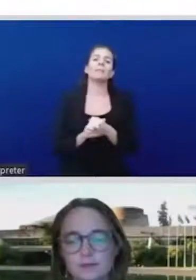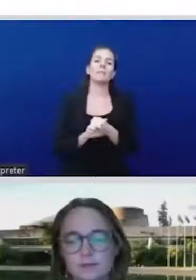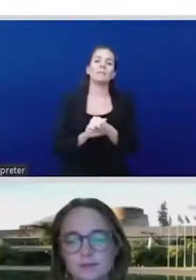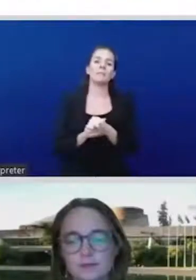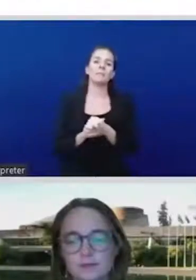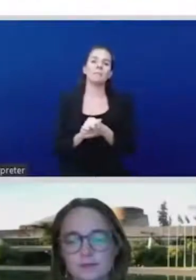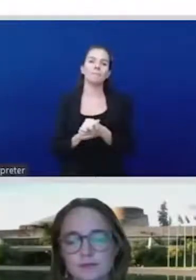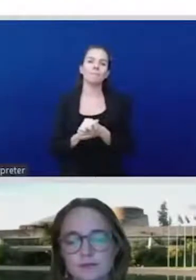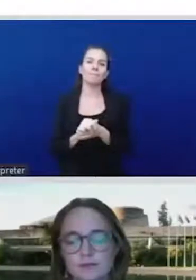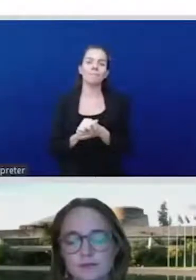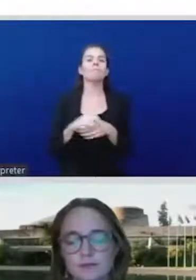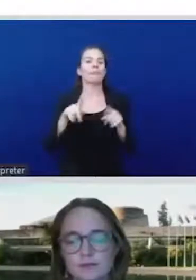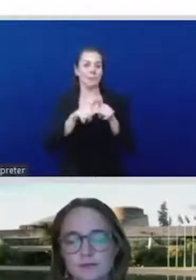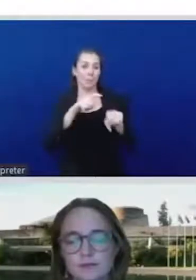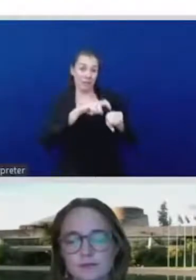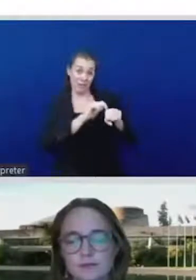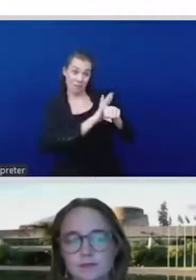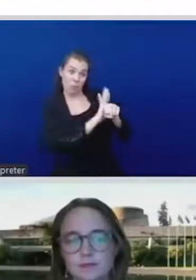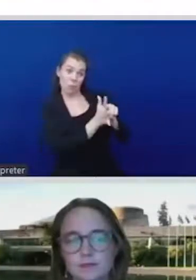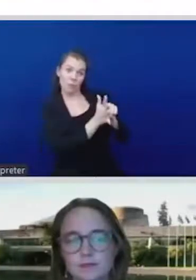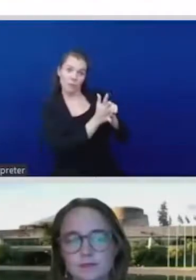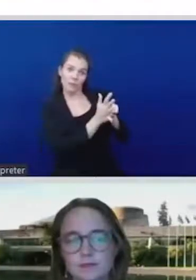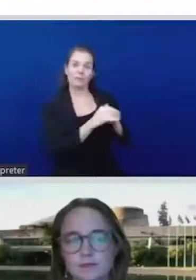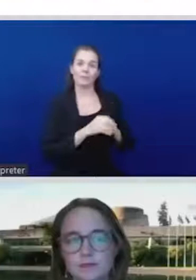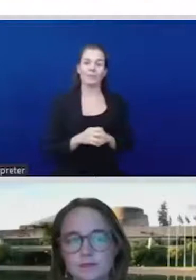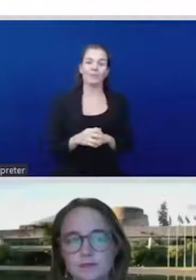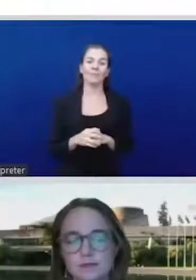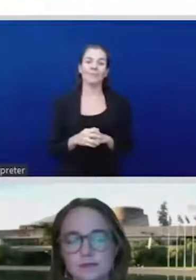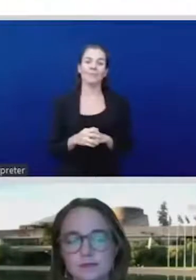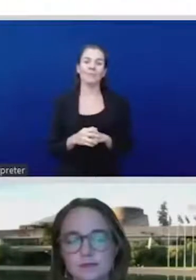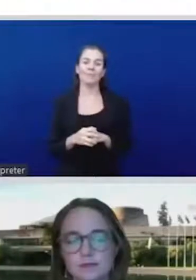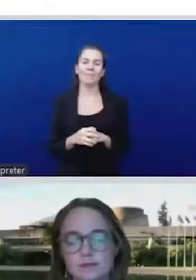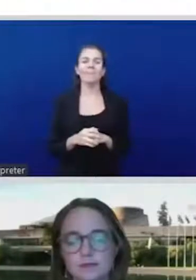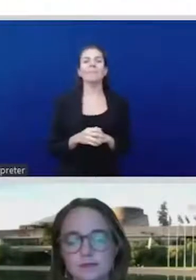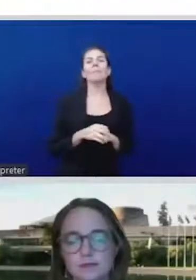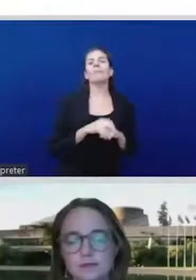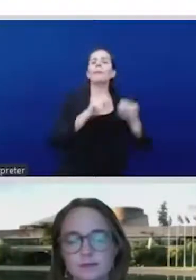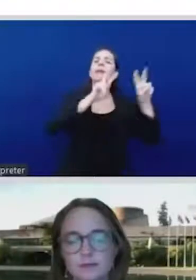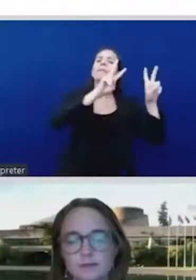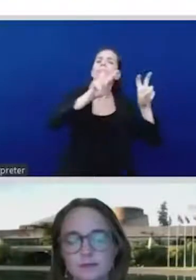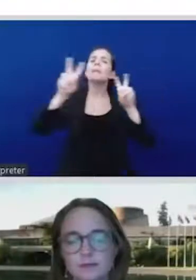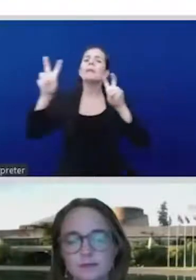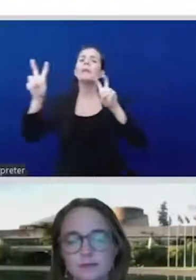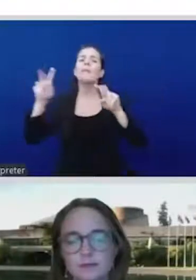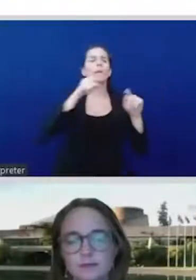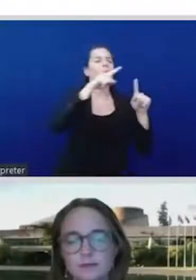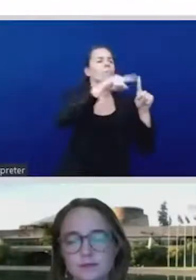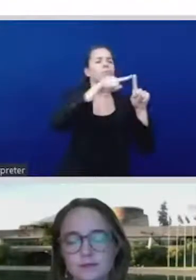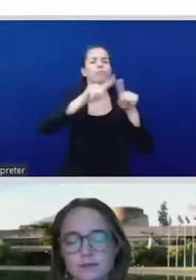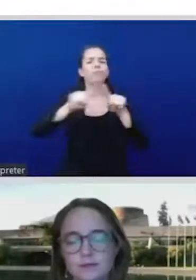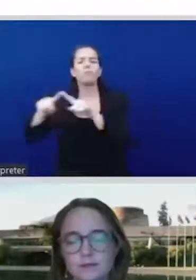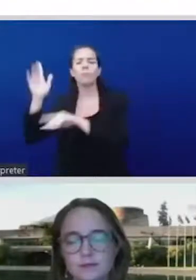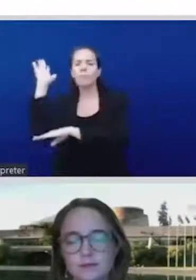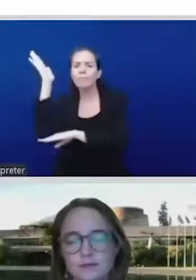these new challenges? What is new about this context of pandemia? And what are these